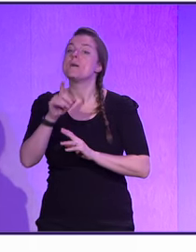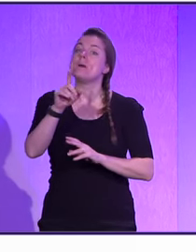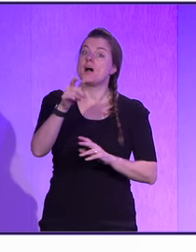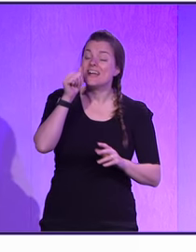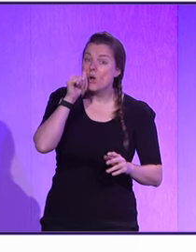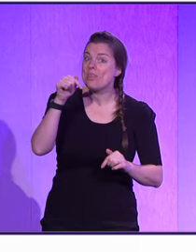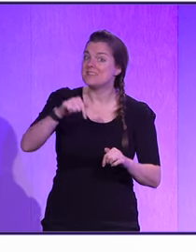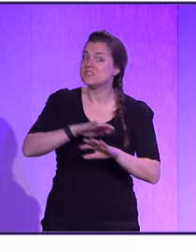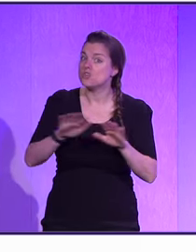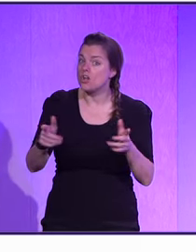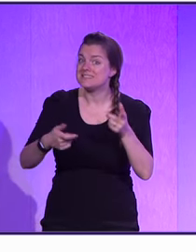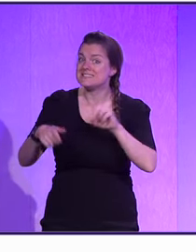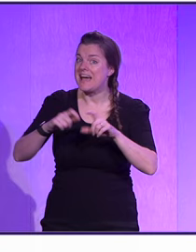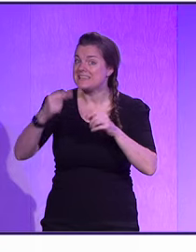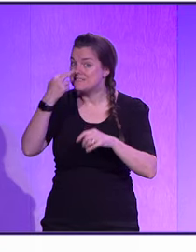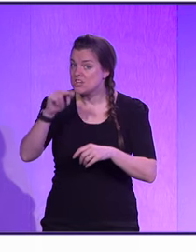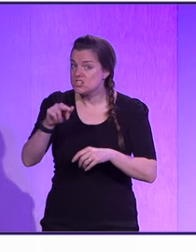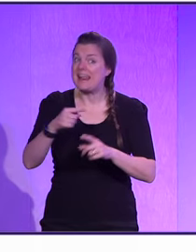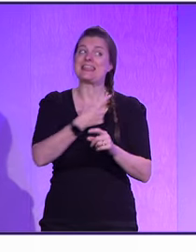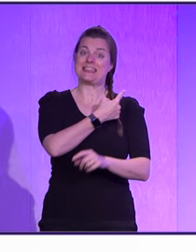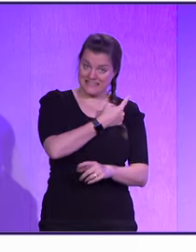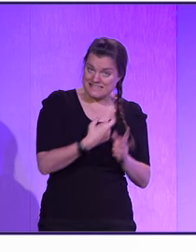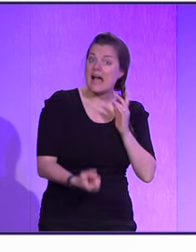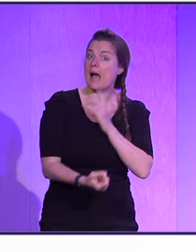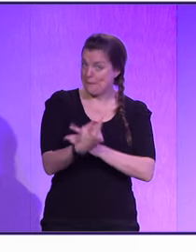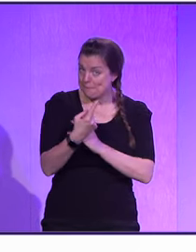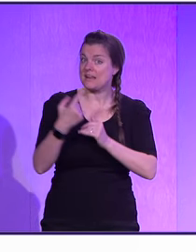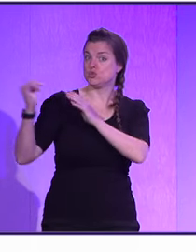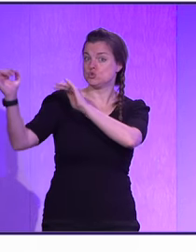also know this is not science fiction. It's what's out there right now.